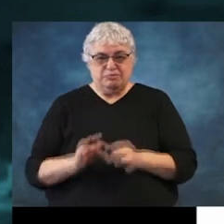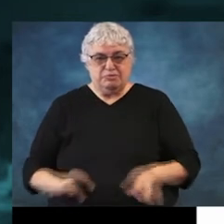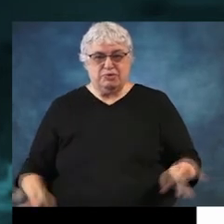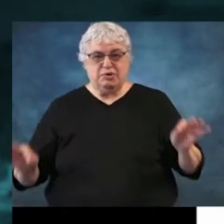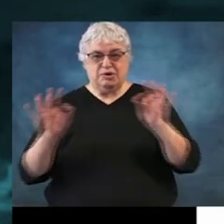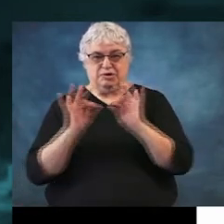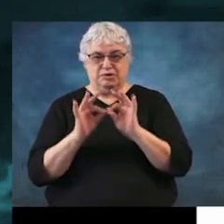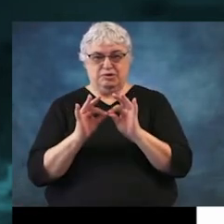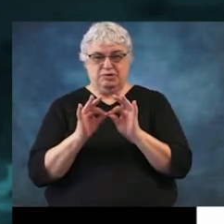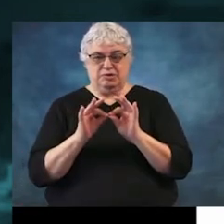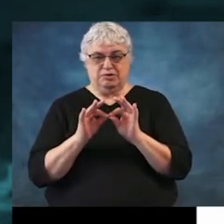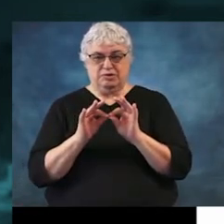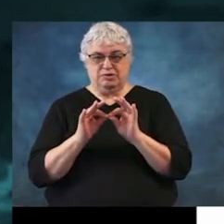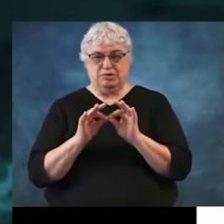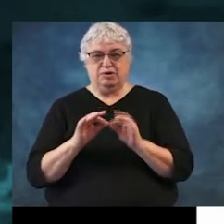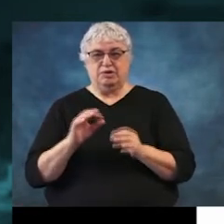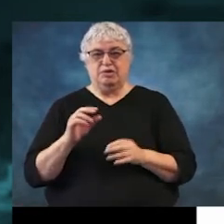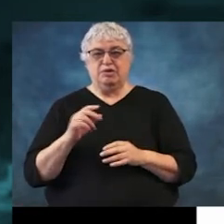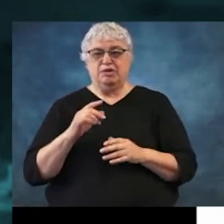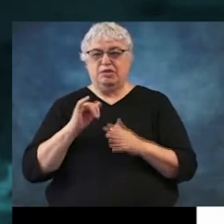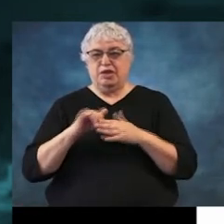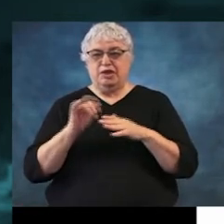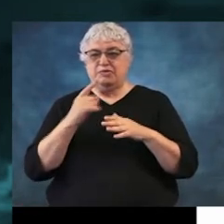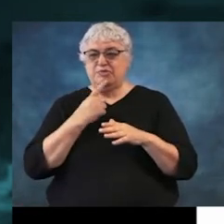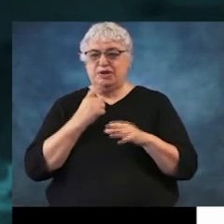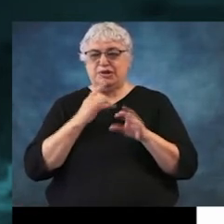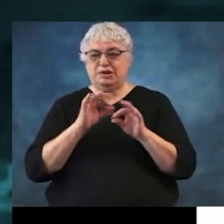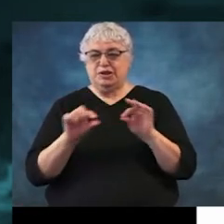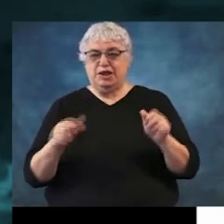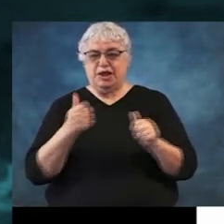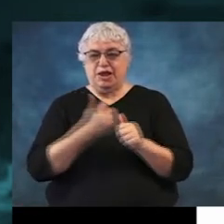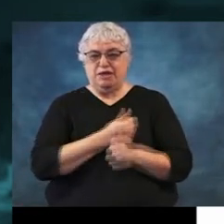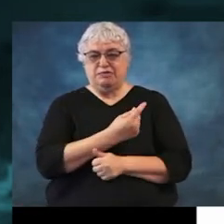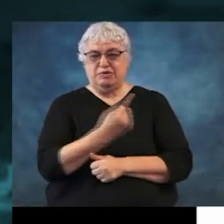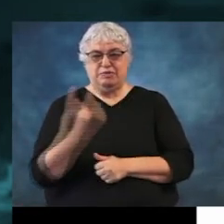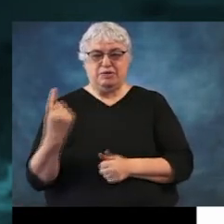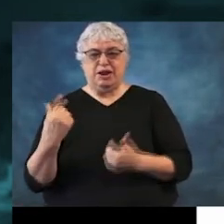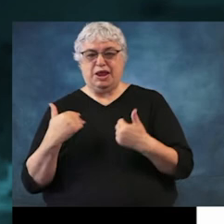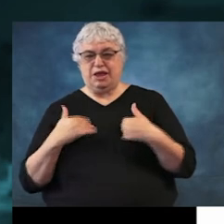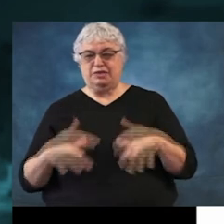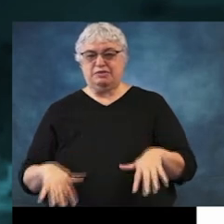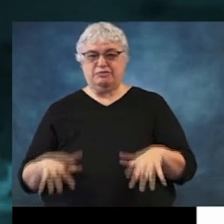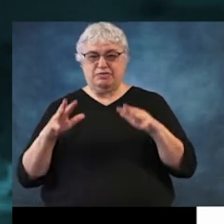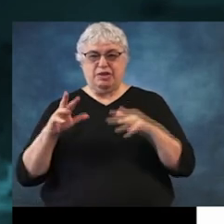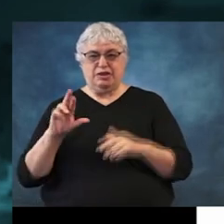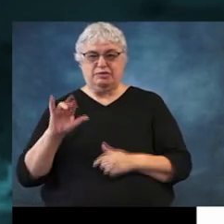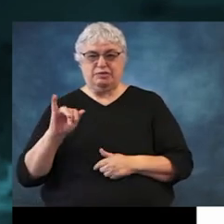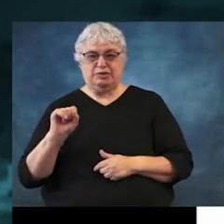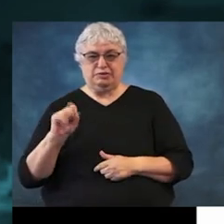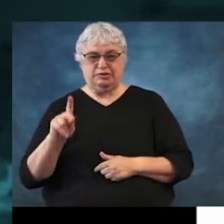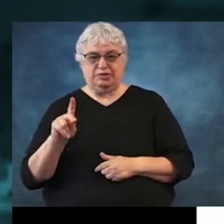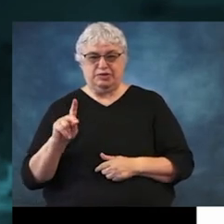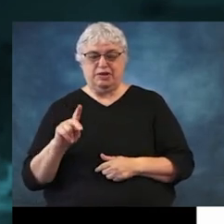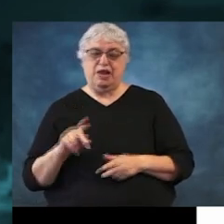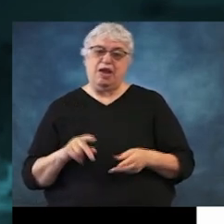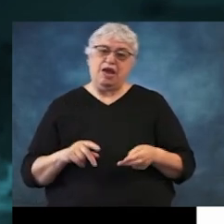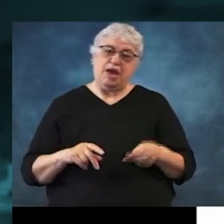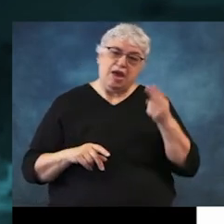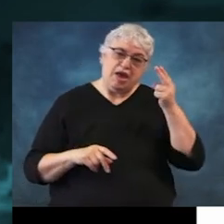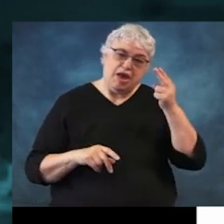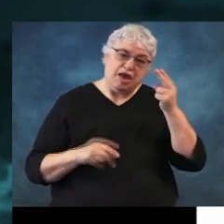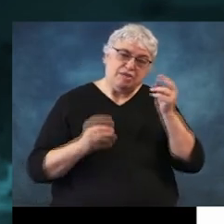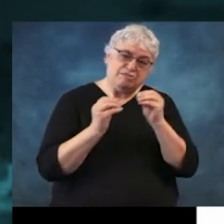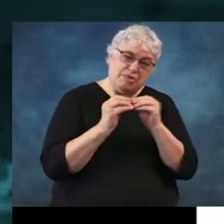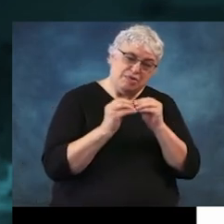things to get across is that red statement at the bottom. Everybody has a flood risk. Some of us have a higher